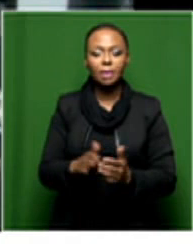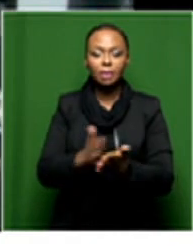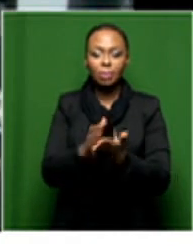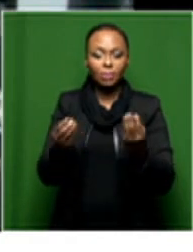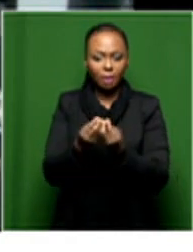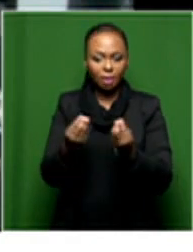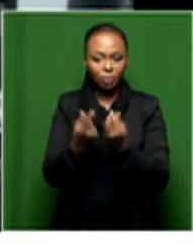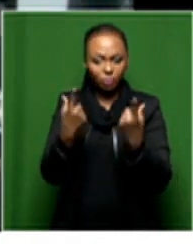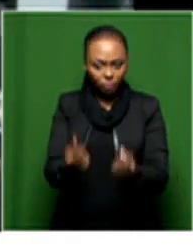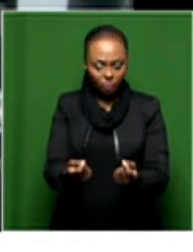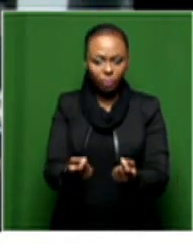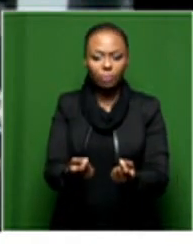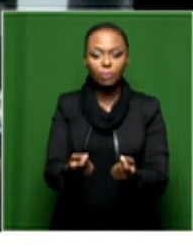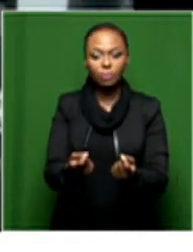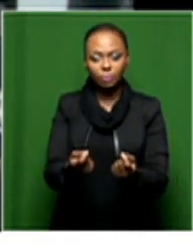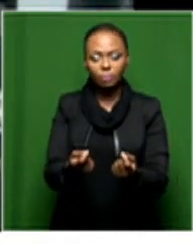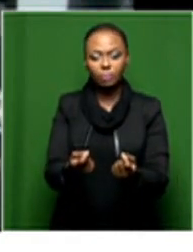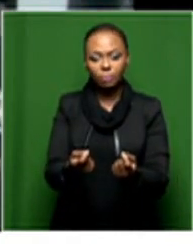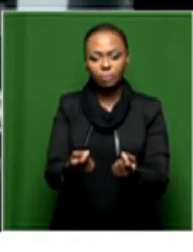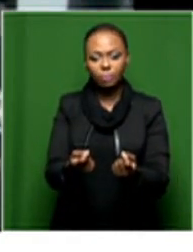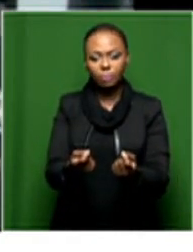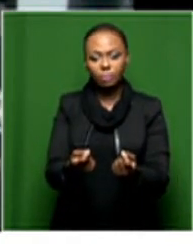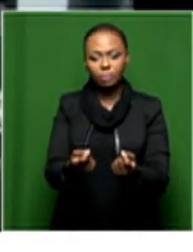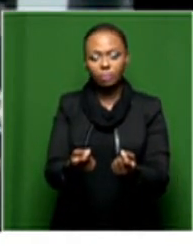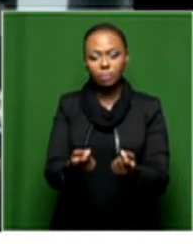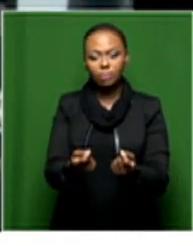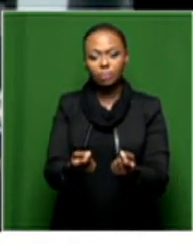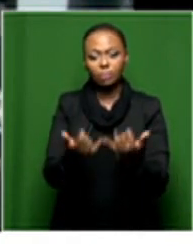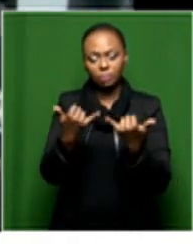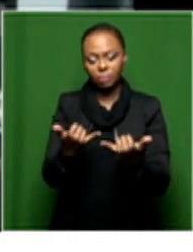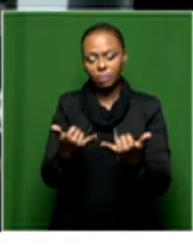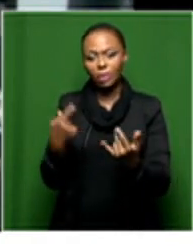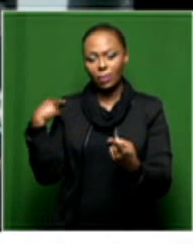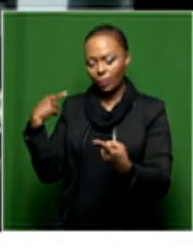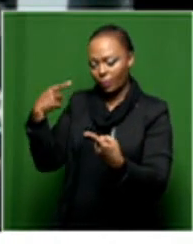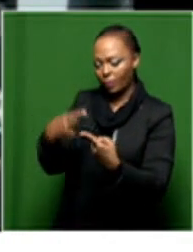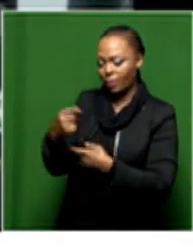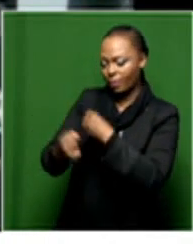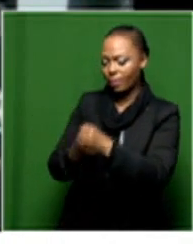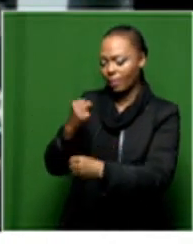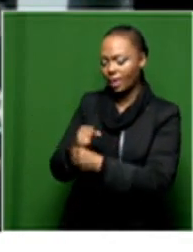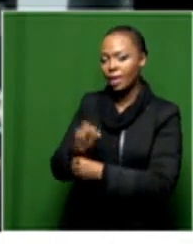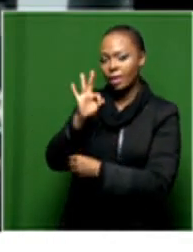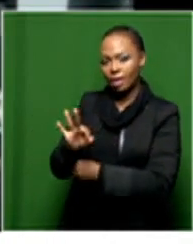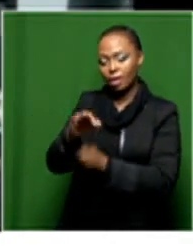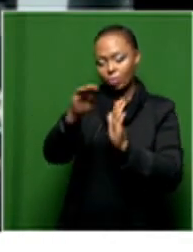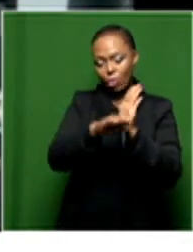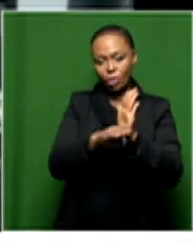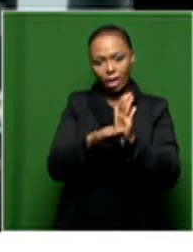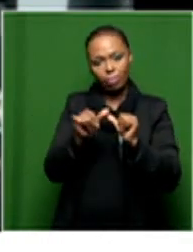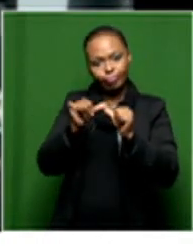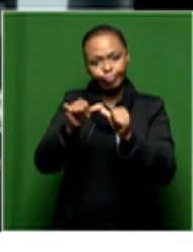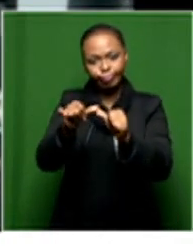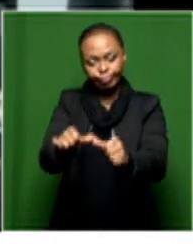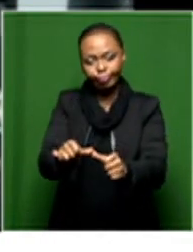that we do and we have been running the Bodies Under Siege now for the third year this season. And